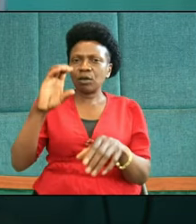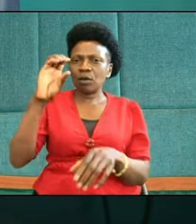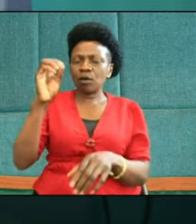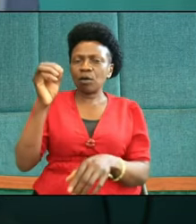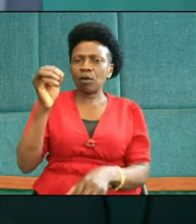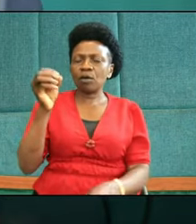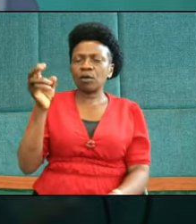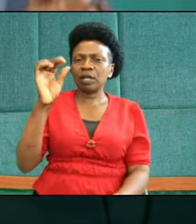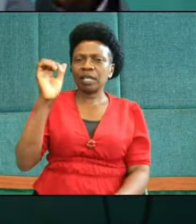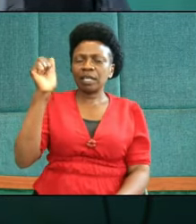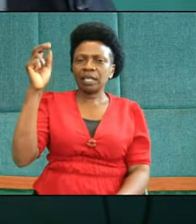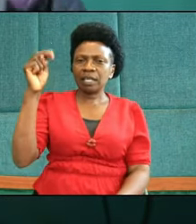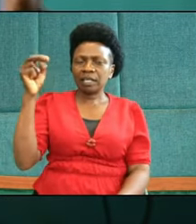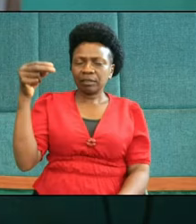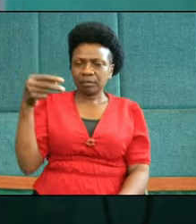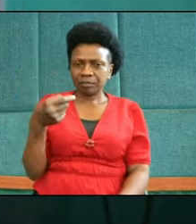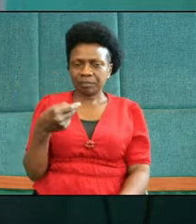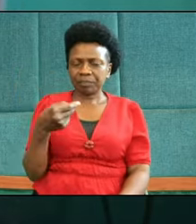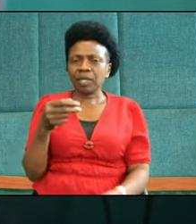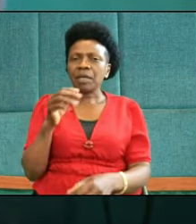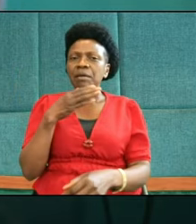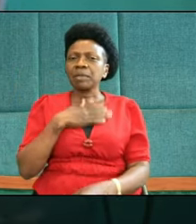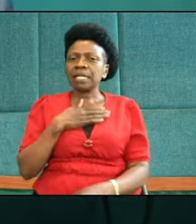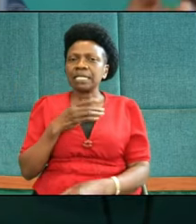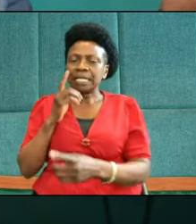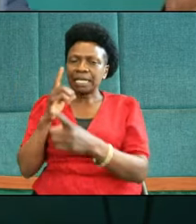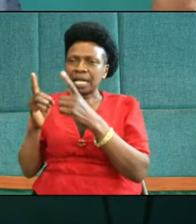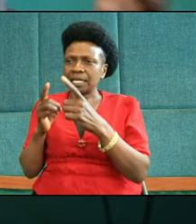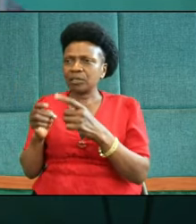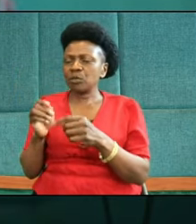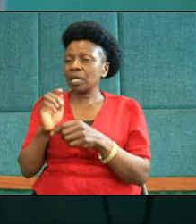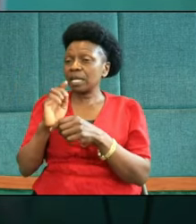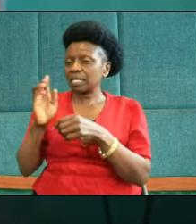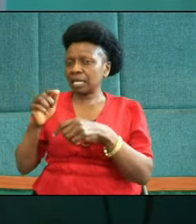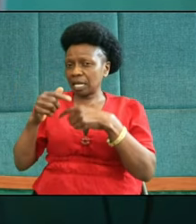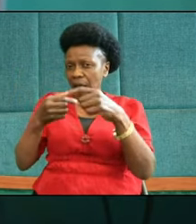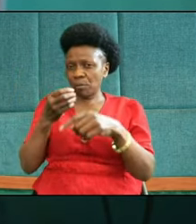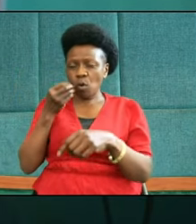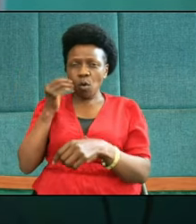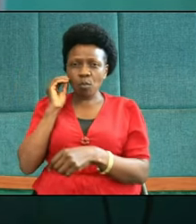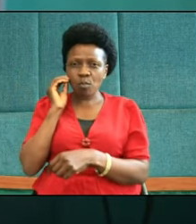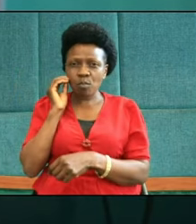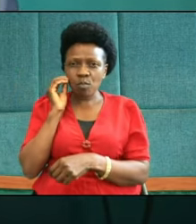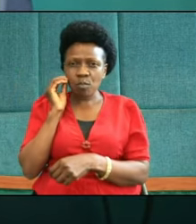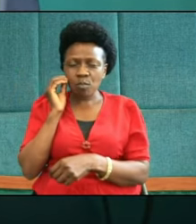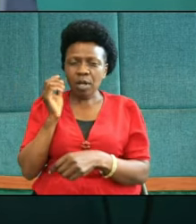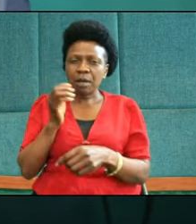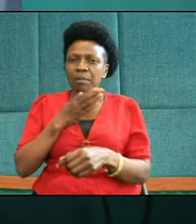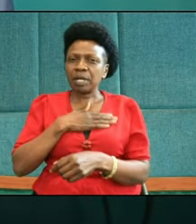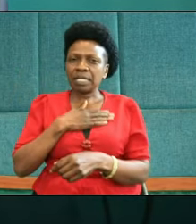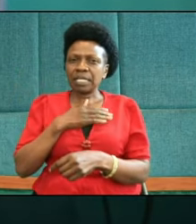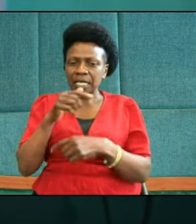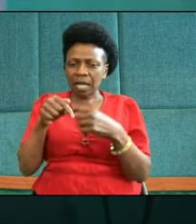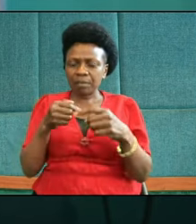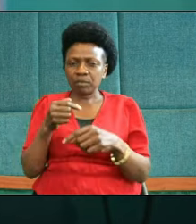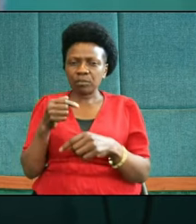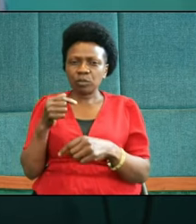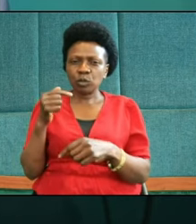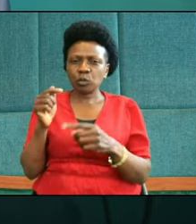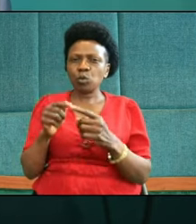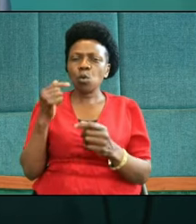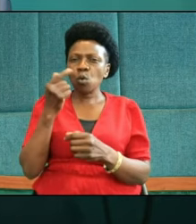come home, please run in a race, please come to him who is the author and finisher